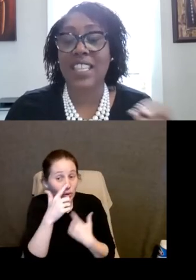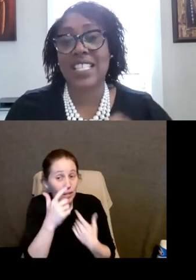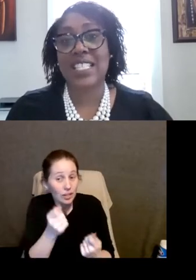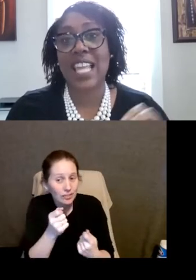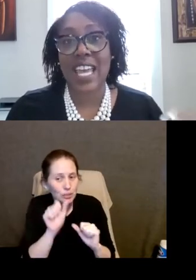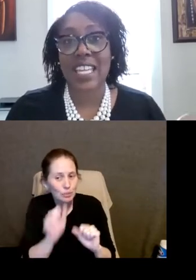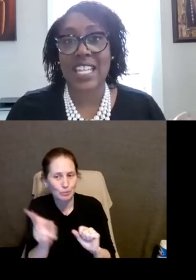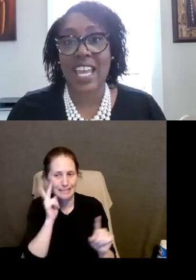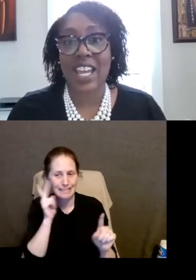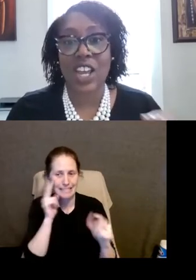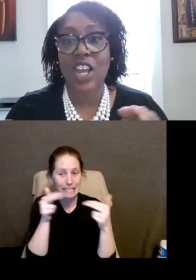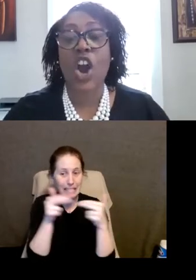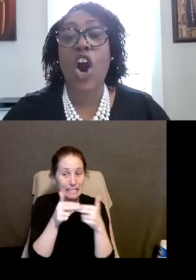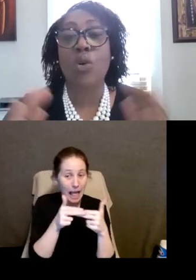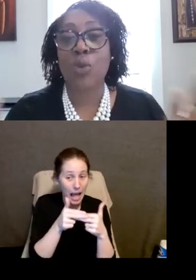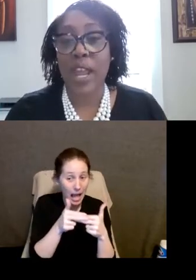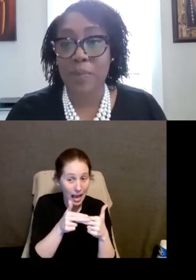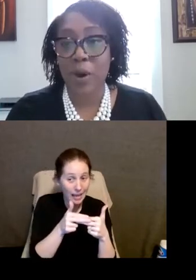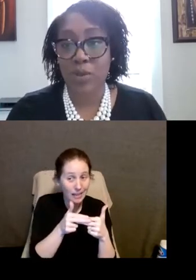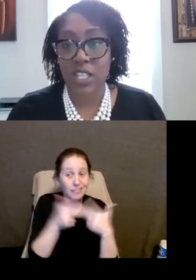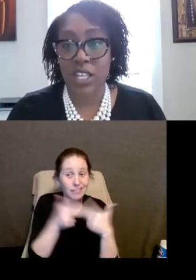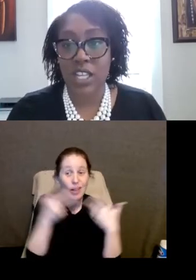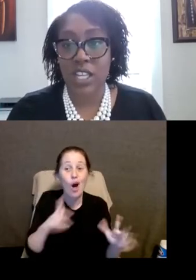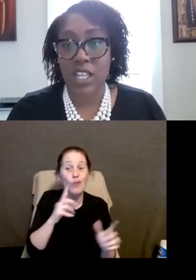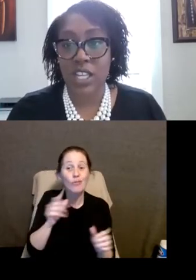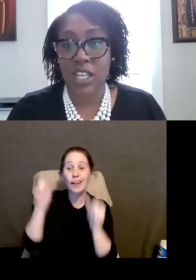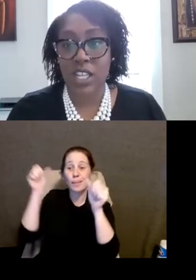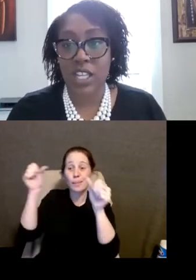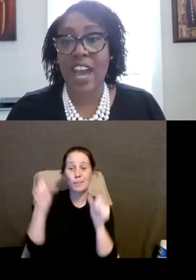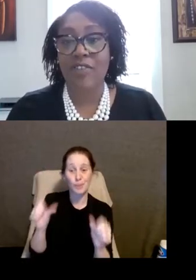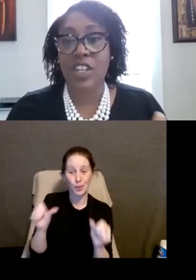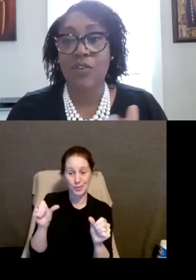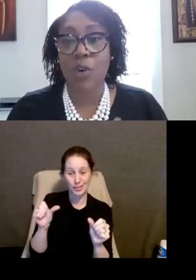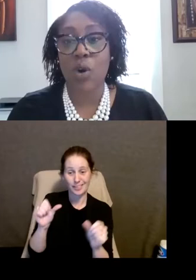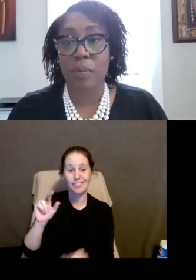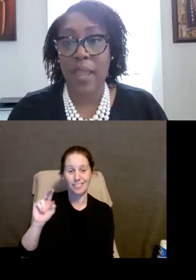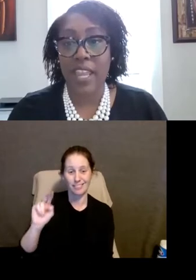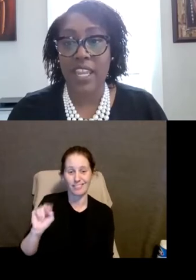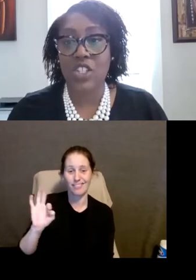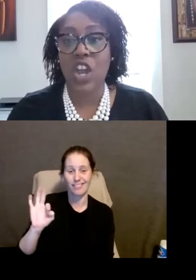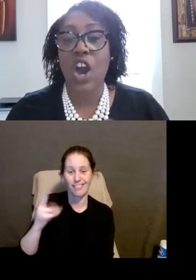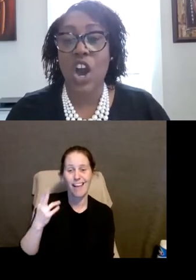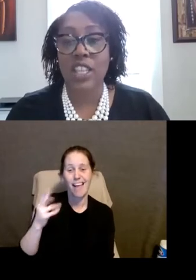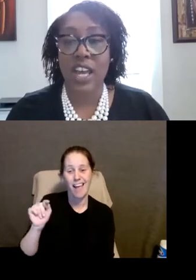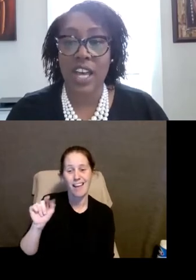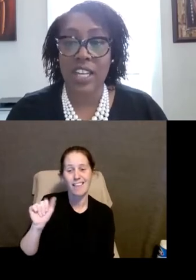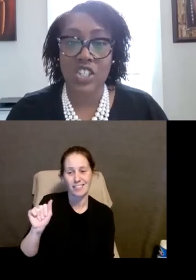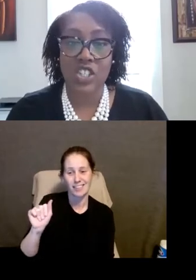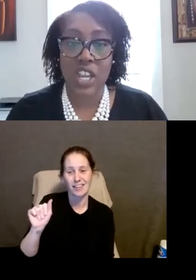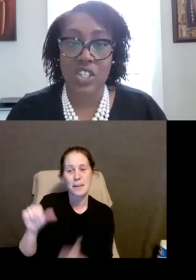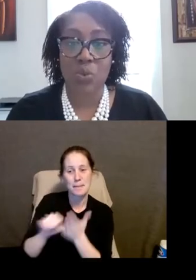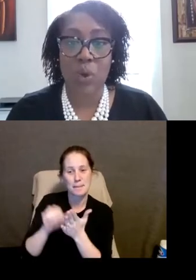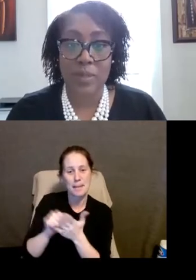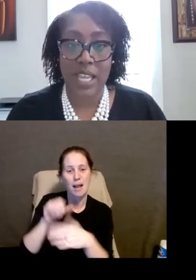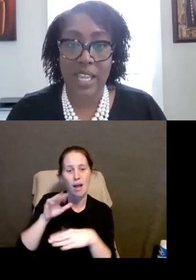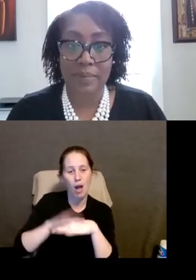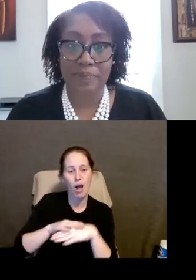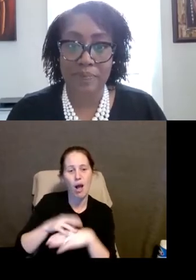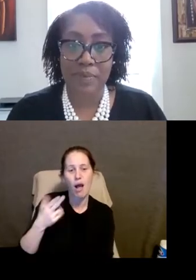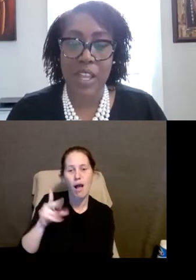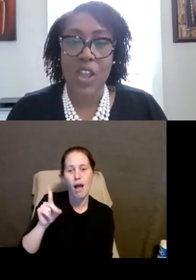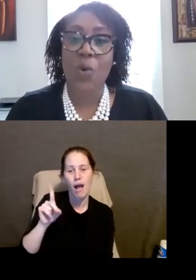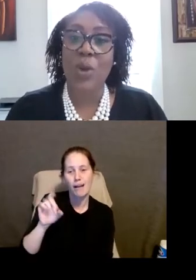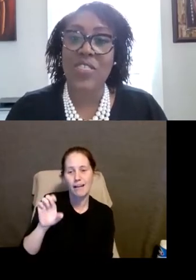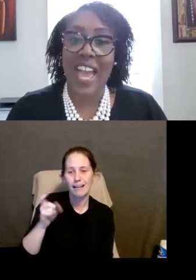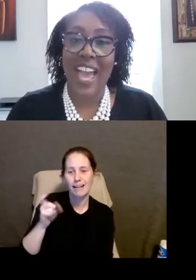you can find the slide deck already posted on the NAFTA forum page on the HUD Exchange website.